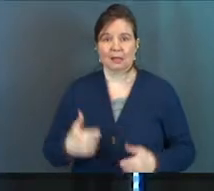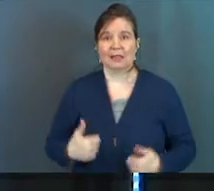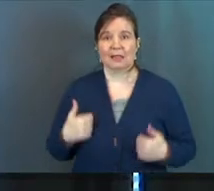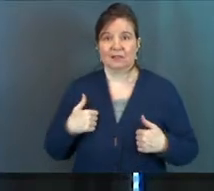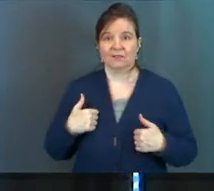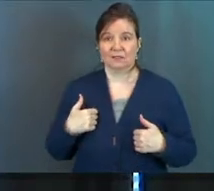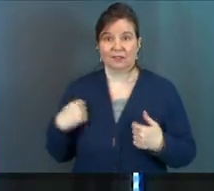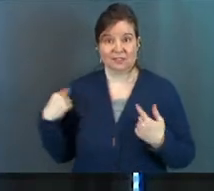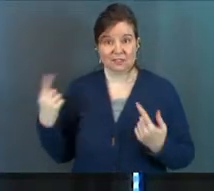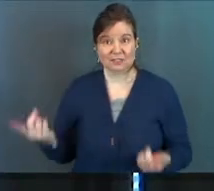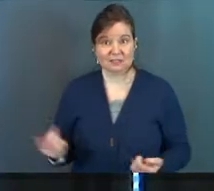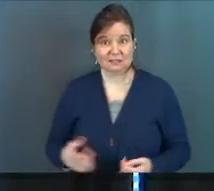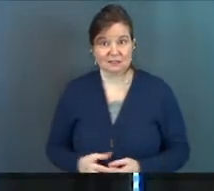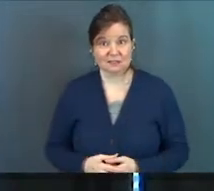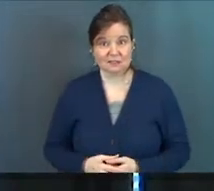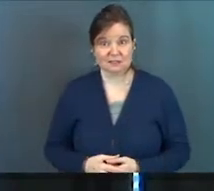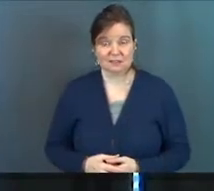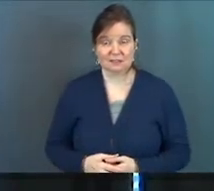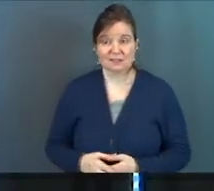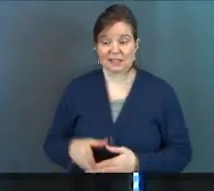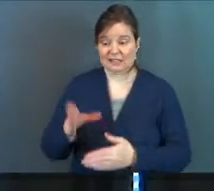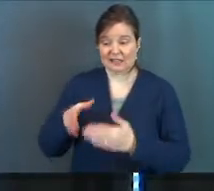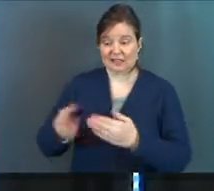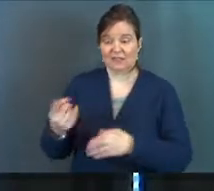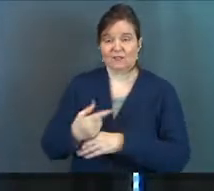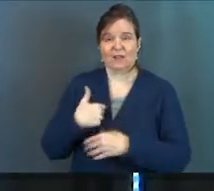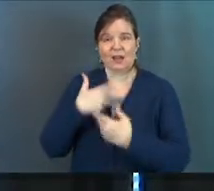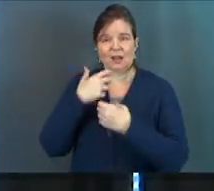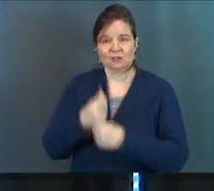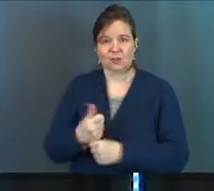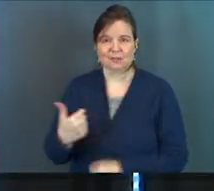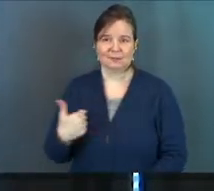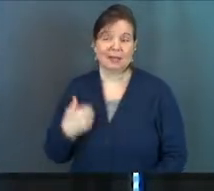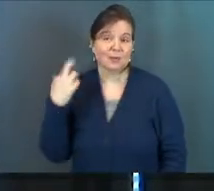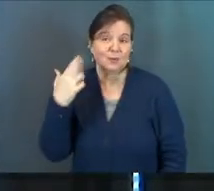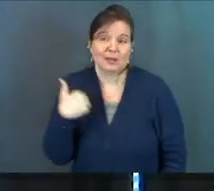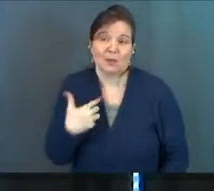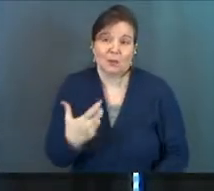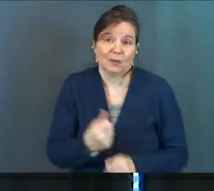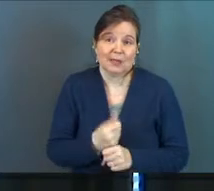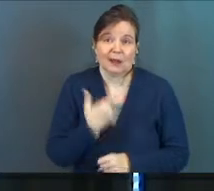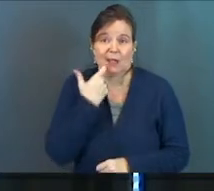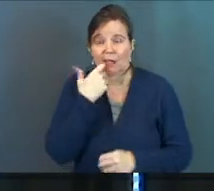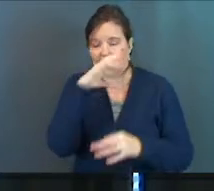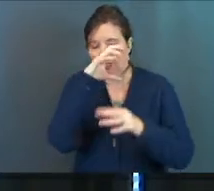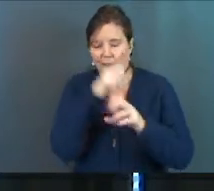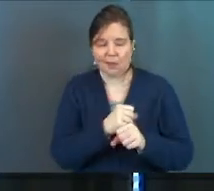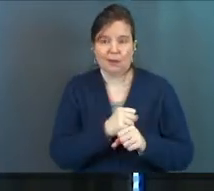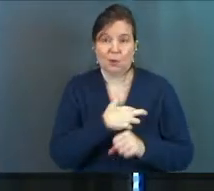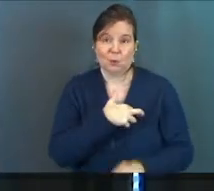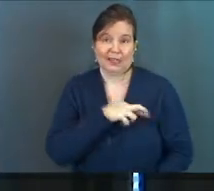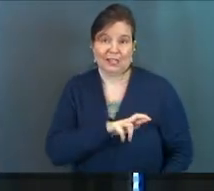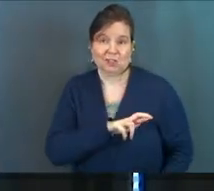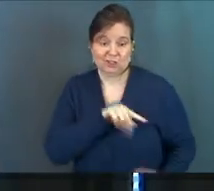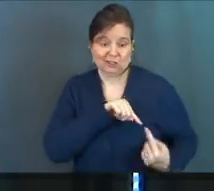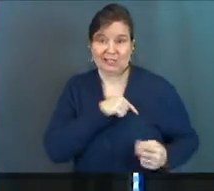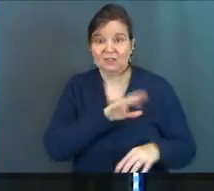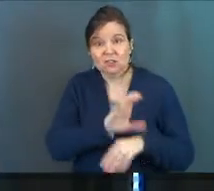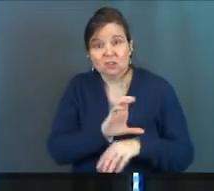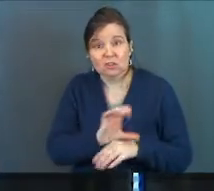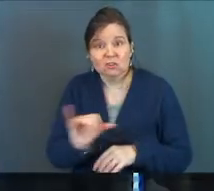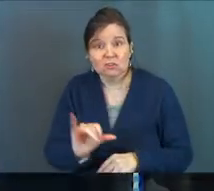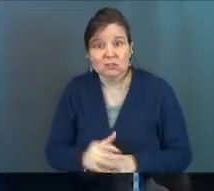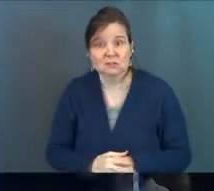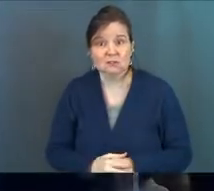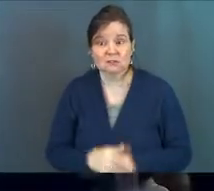living ever since? Is at the end of the day, I trust me. It's the reason that we get caught up in religion, even in church.